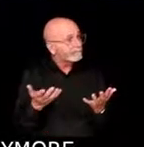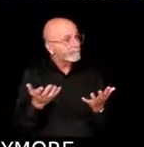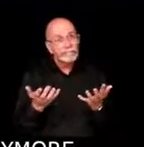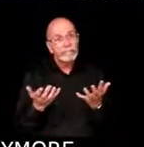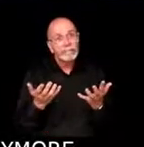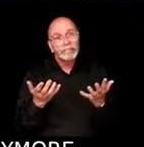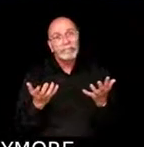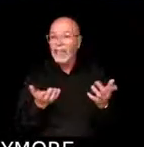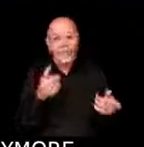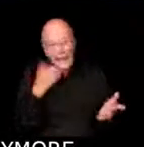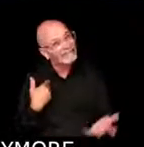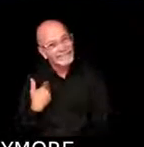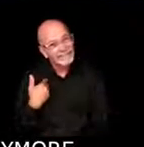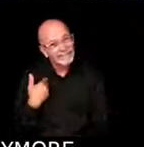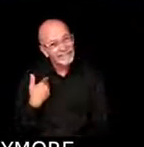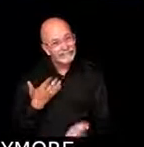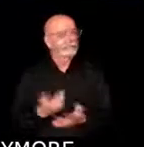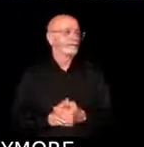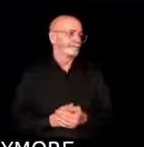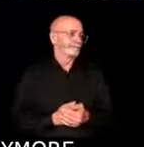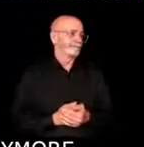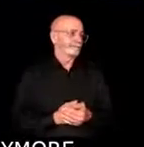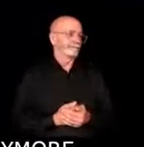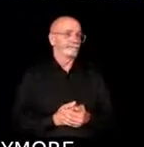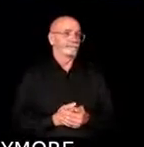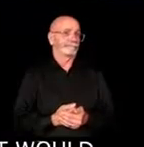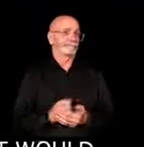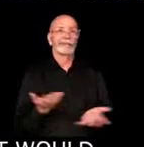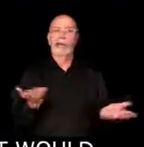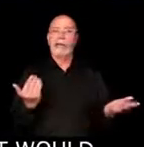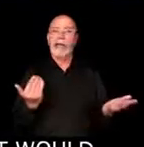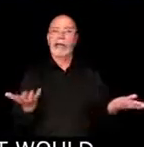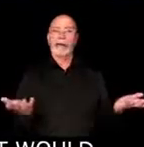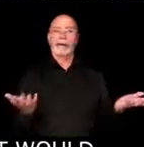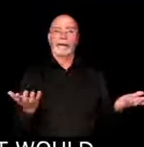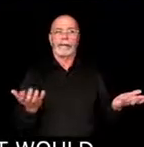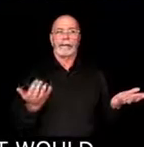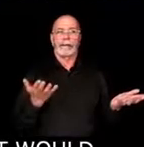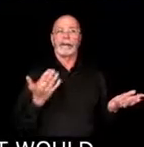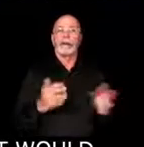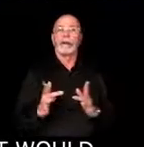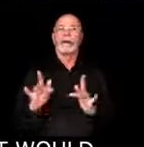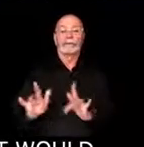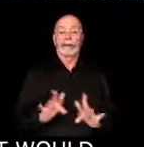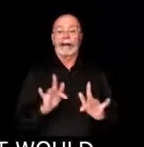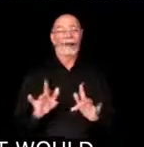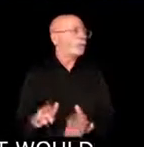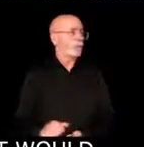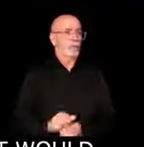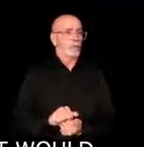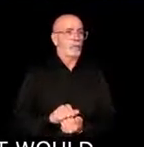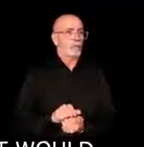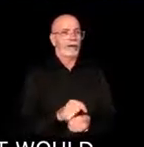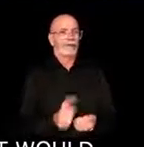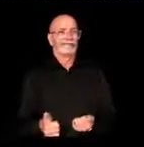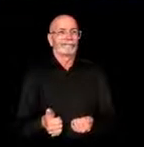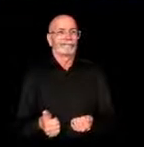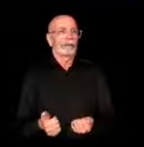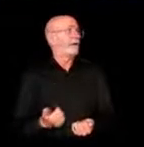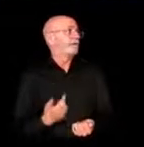would explain why it no longer exists? Um, I don't, um,